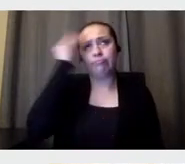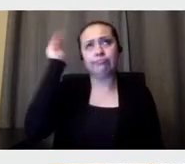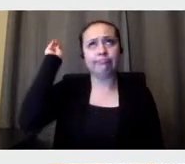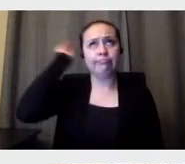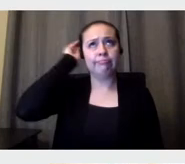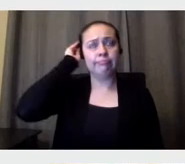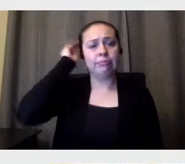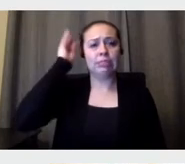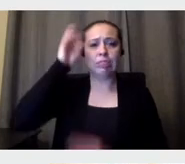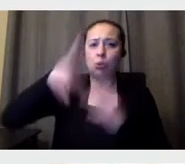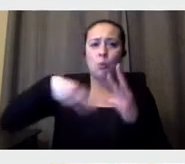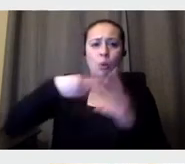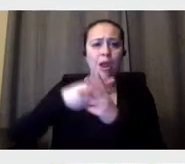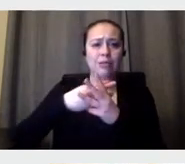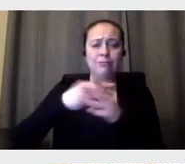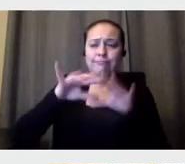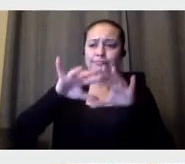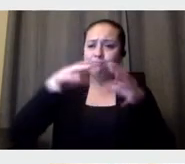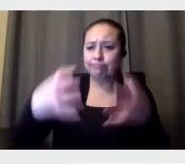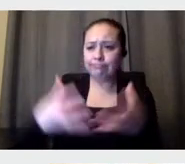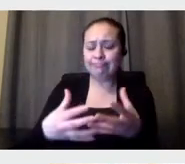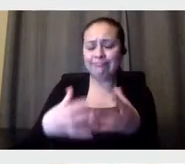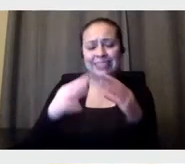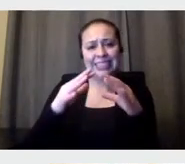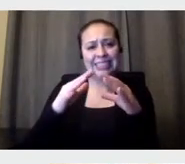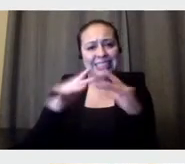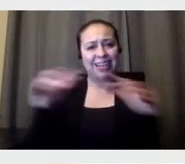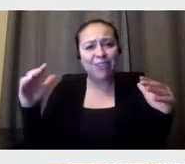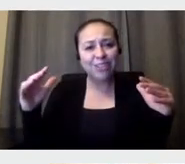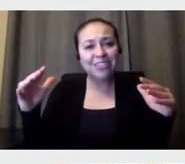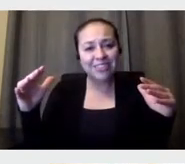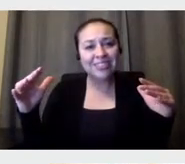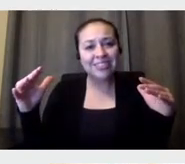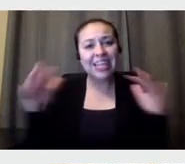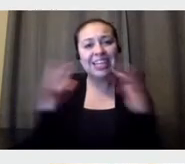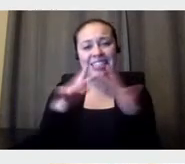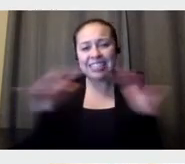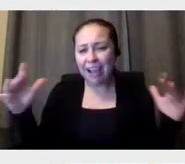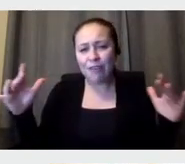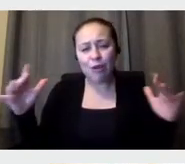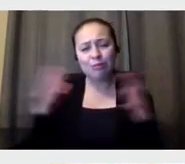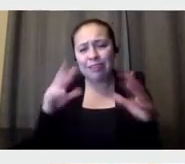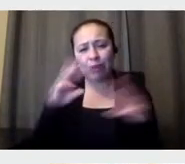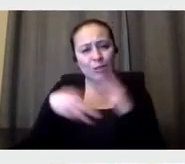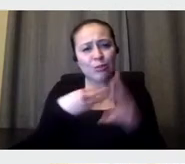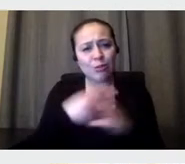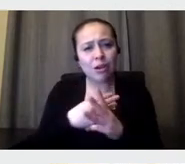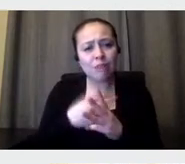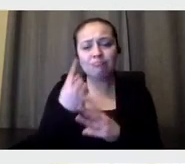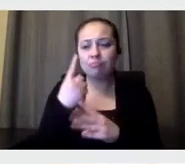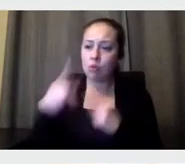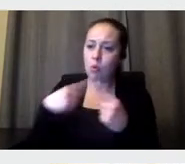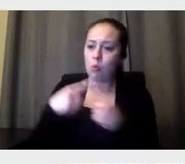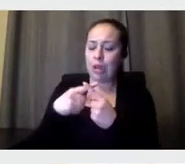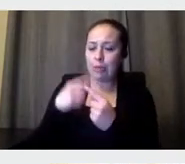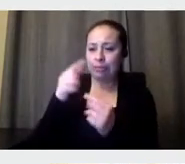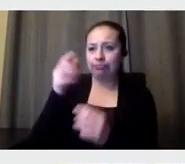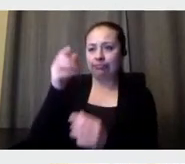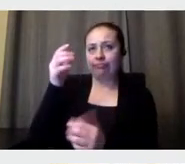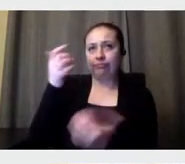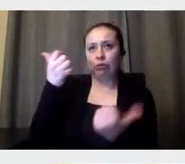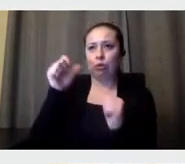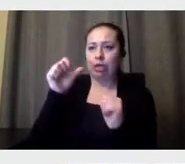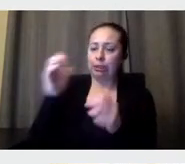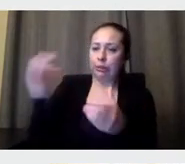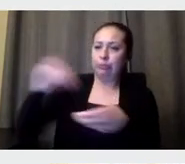diverse. So when we, we work and we always, as designer works in a team, we need to have a, a, a diverse team